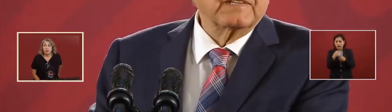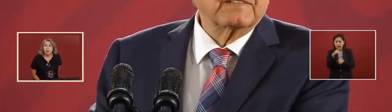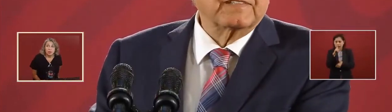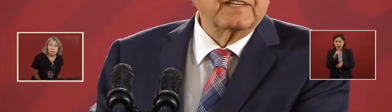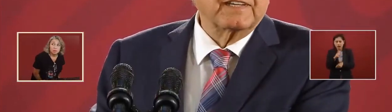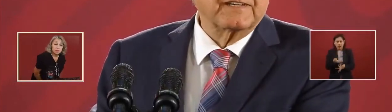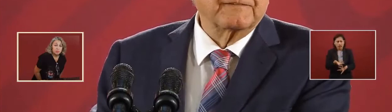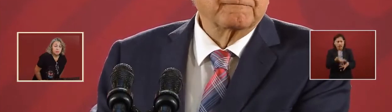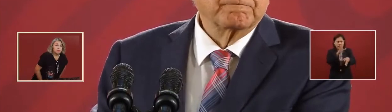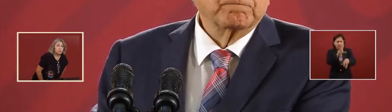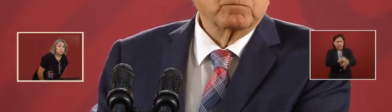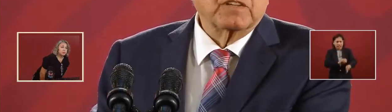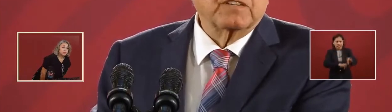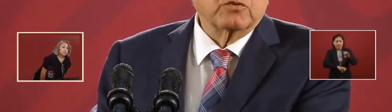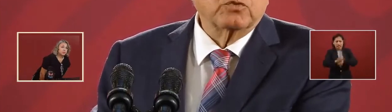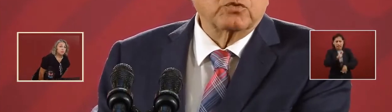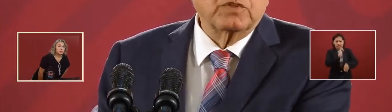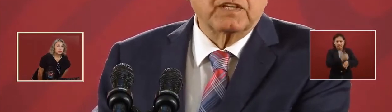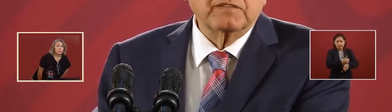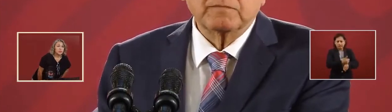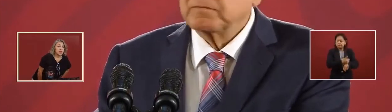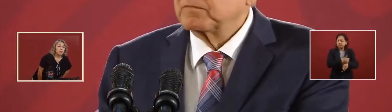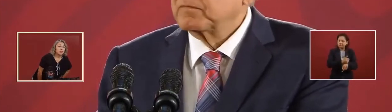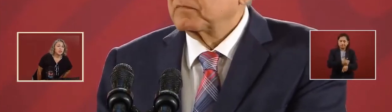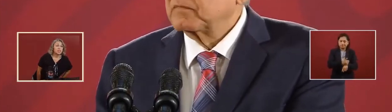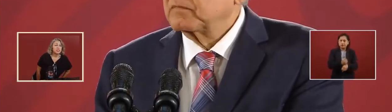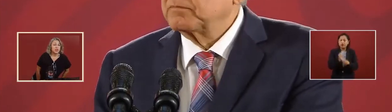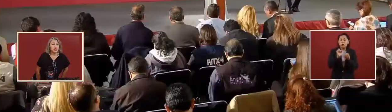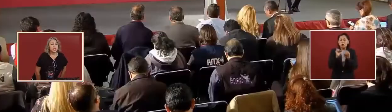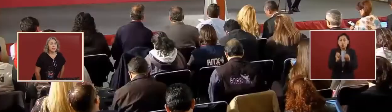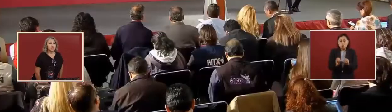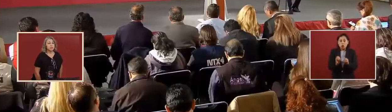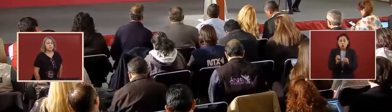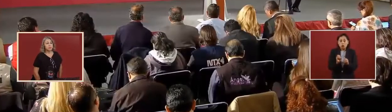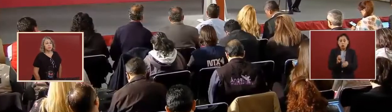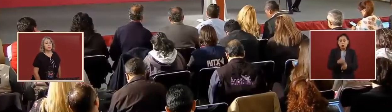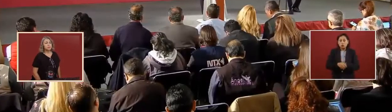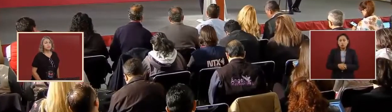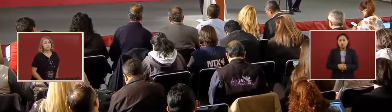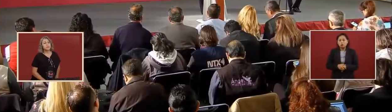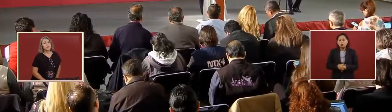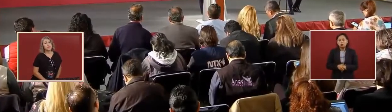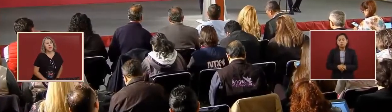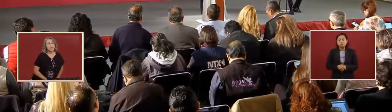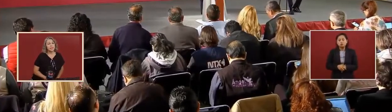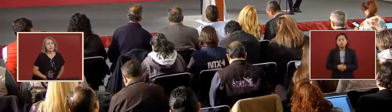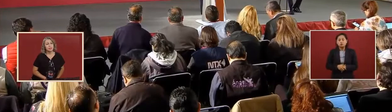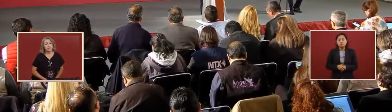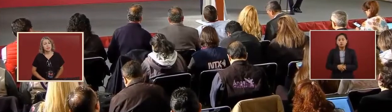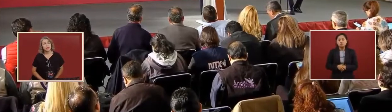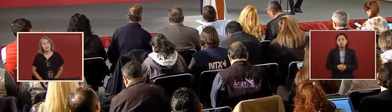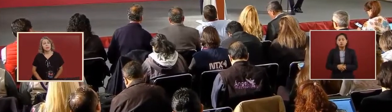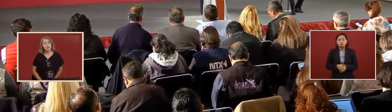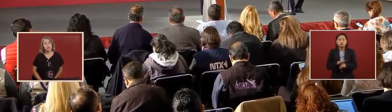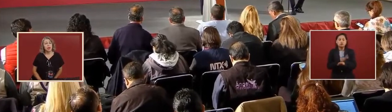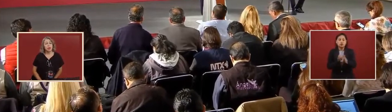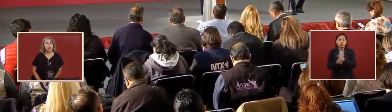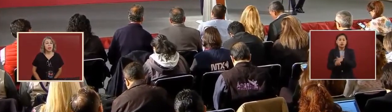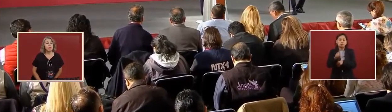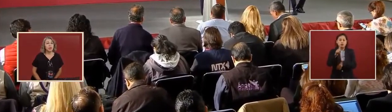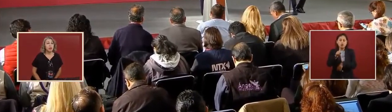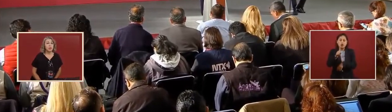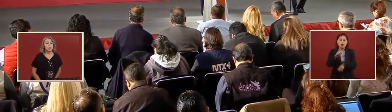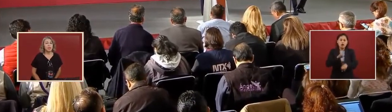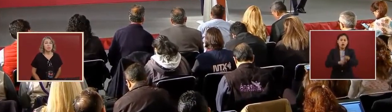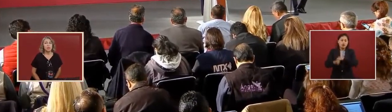Can for constructing plants in have producing beer in the north.